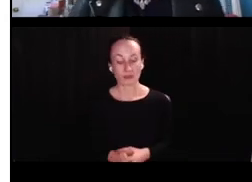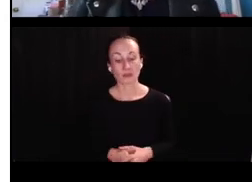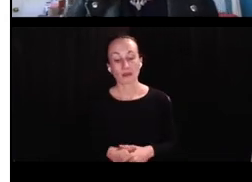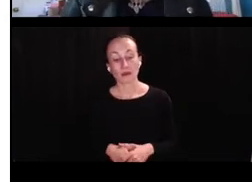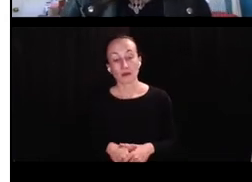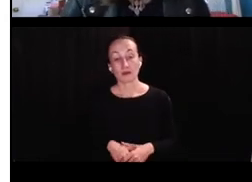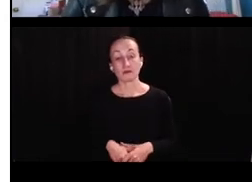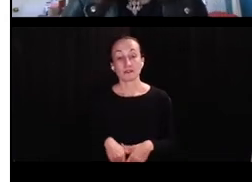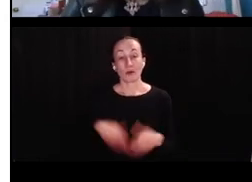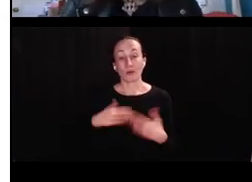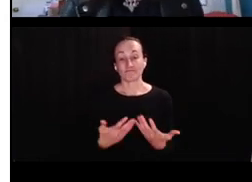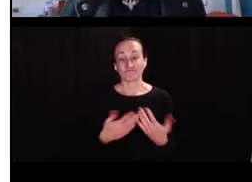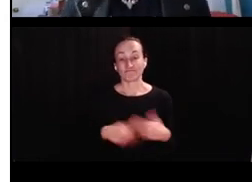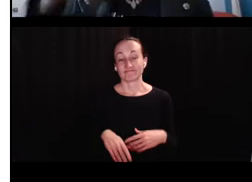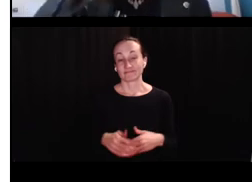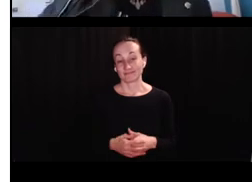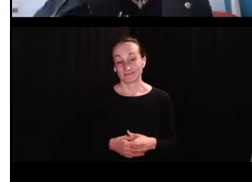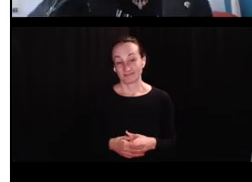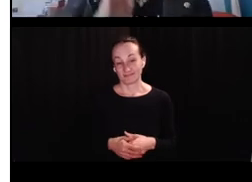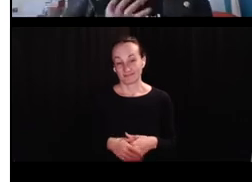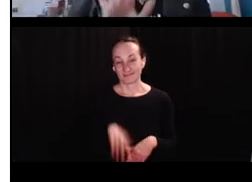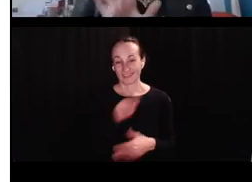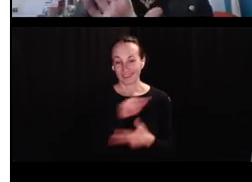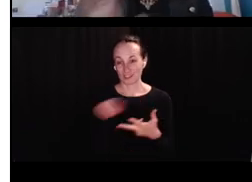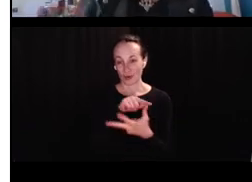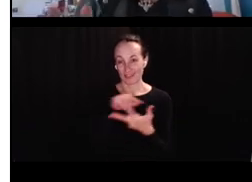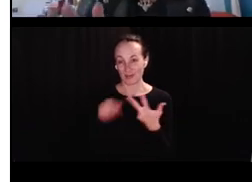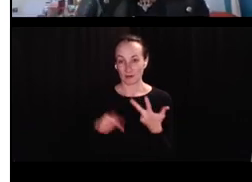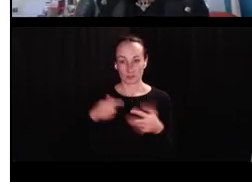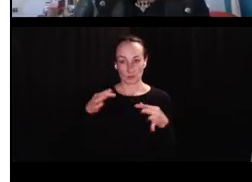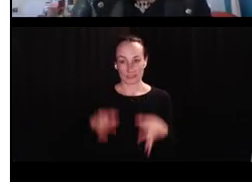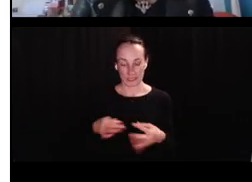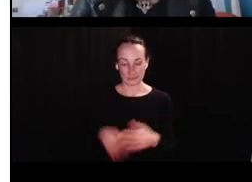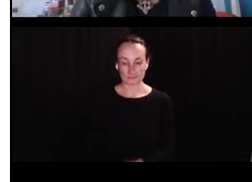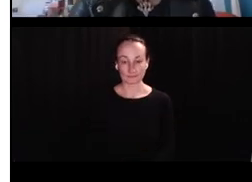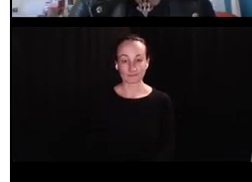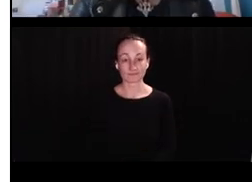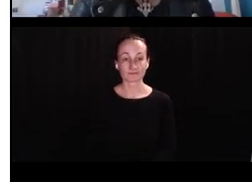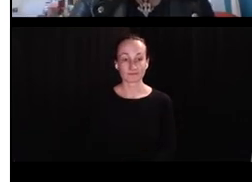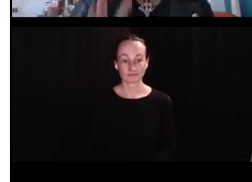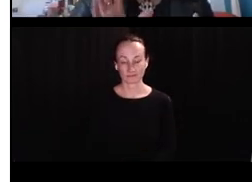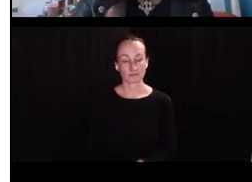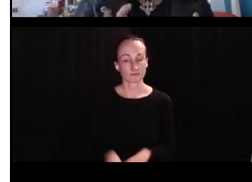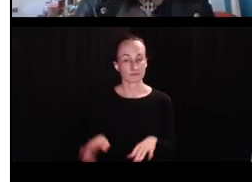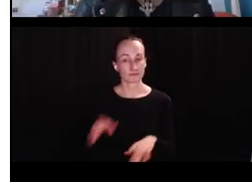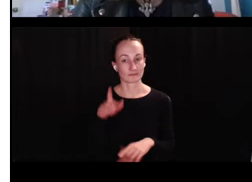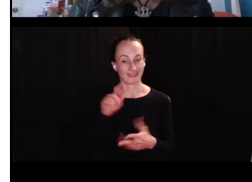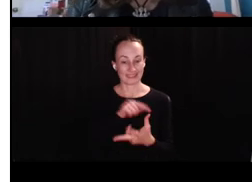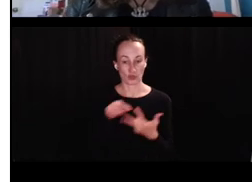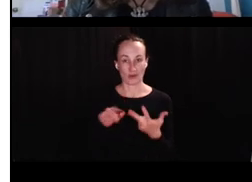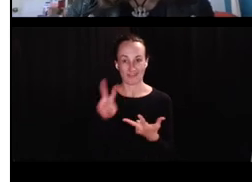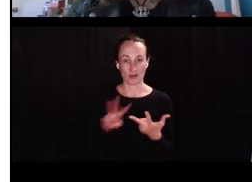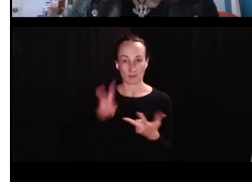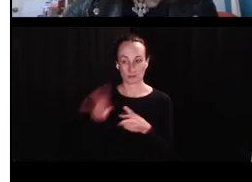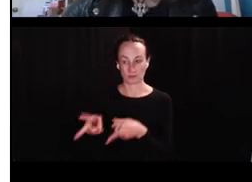it's on me and not on her. Um, okay. So here are, um, the variables that we